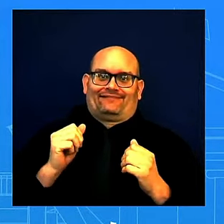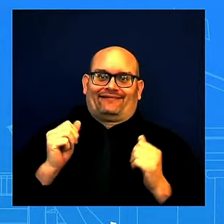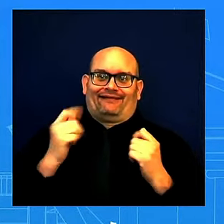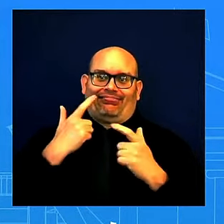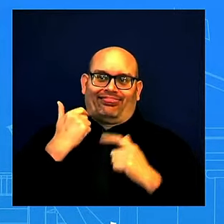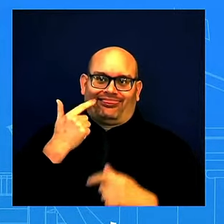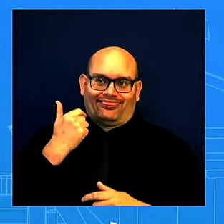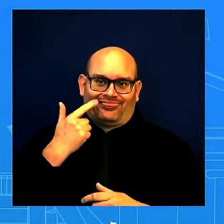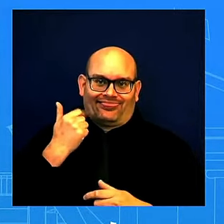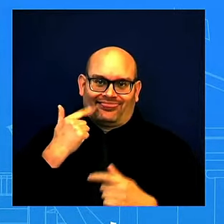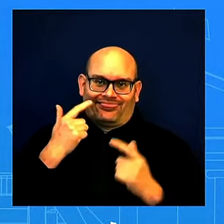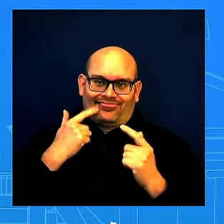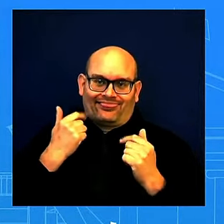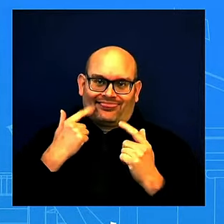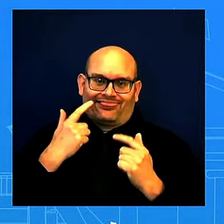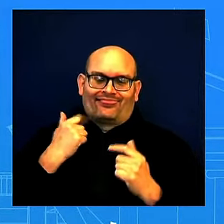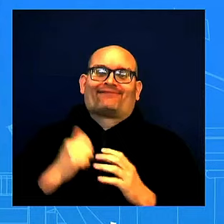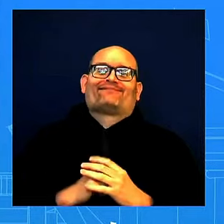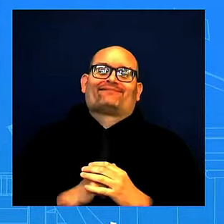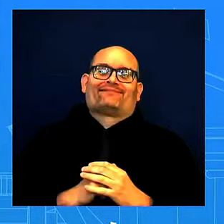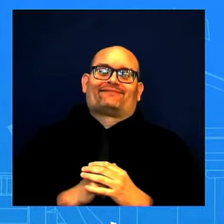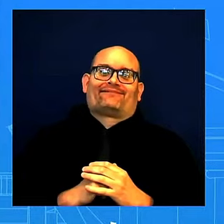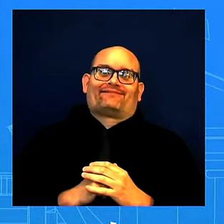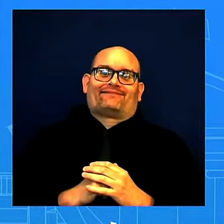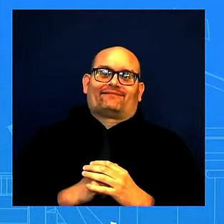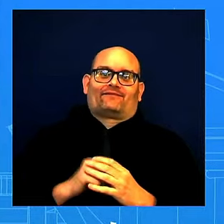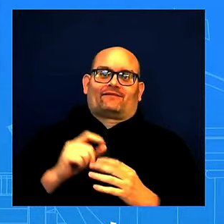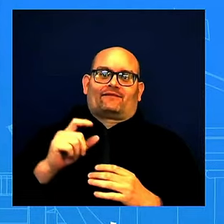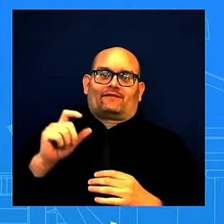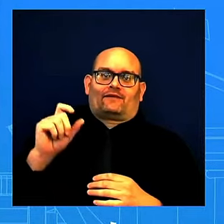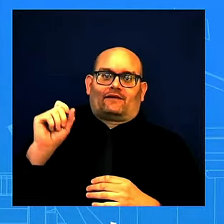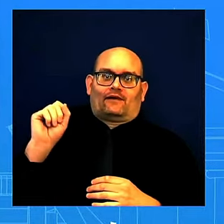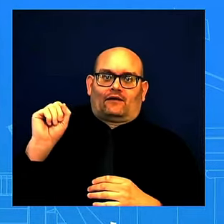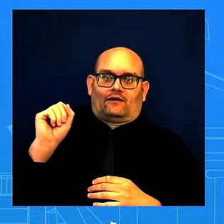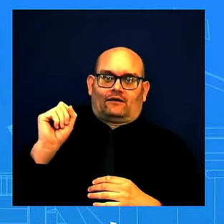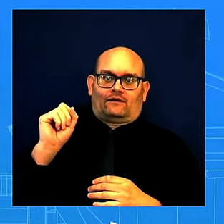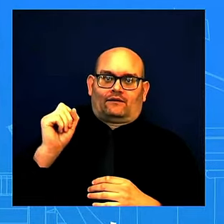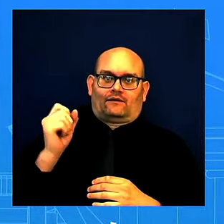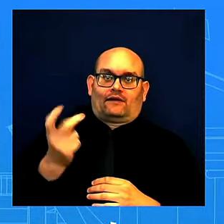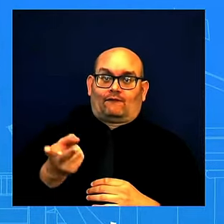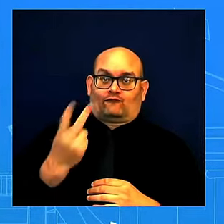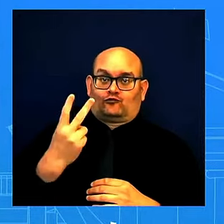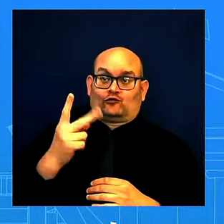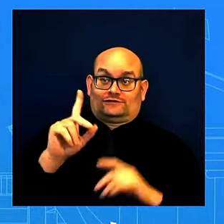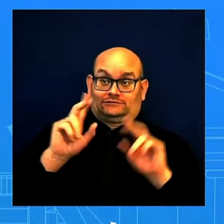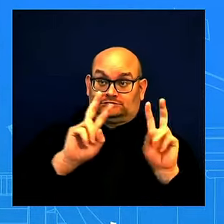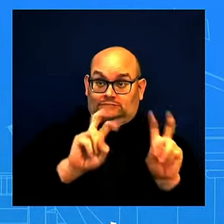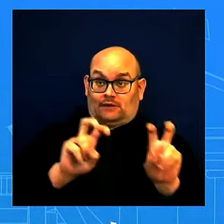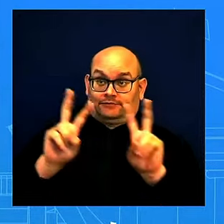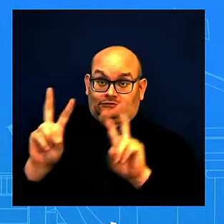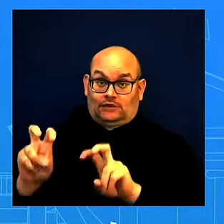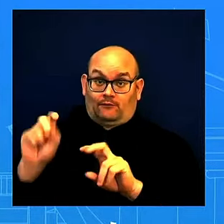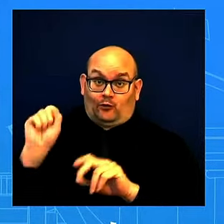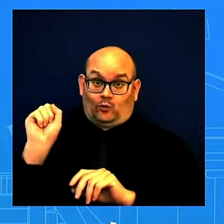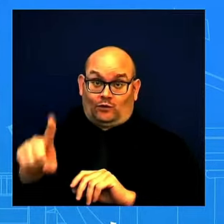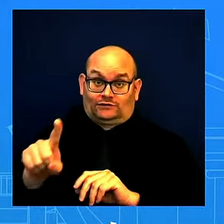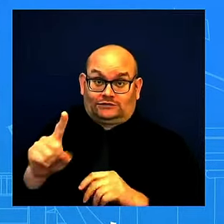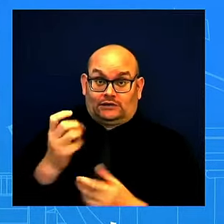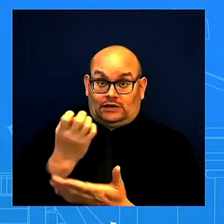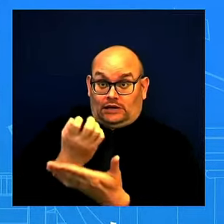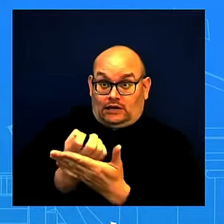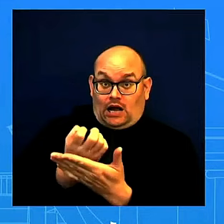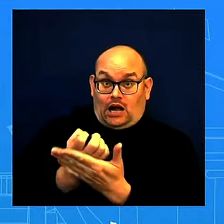Two topics, if I may. I'd like to throw you guys off from time to time. Go ahead. First one, the economy. Sure. As you know,